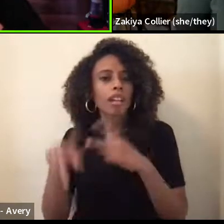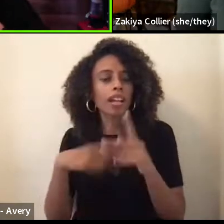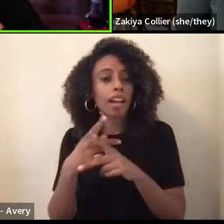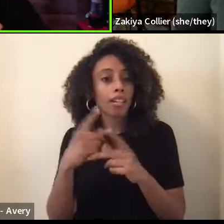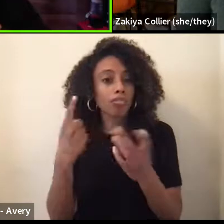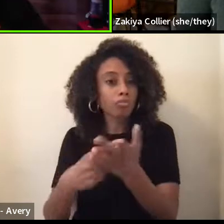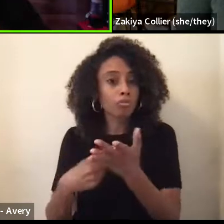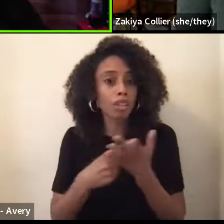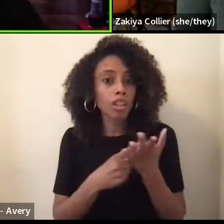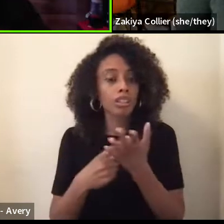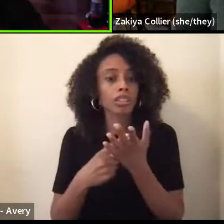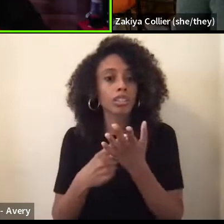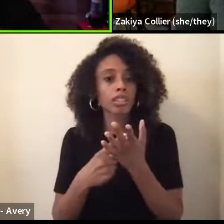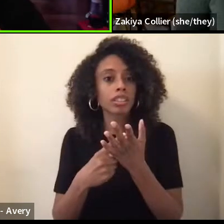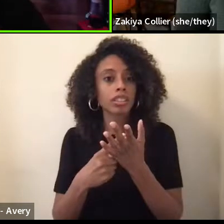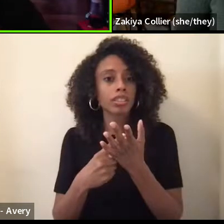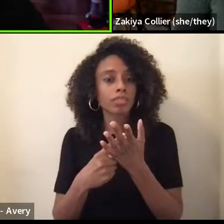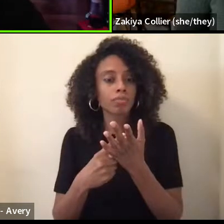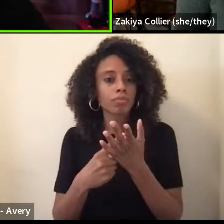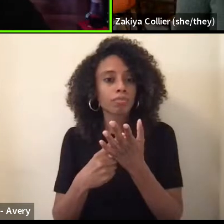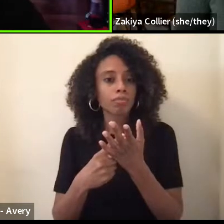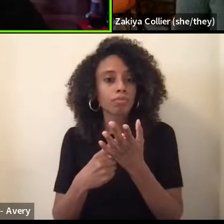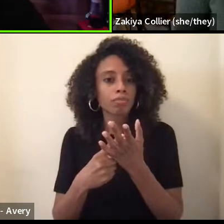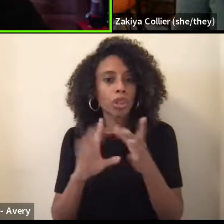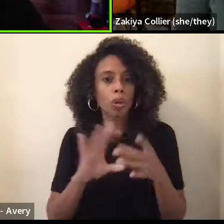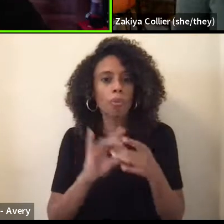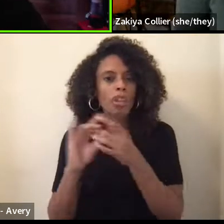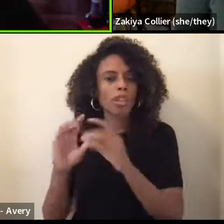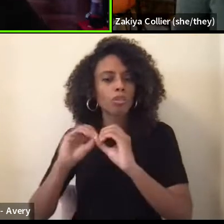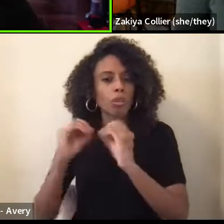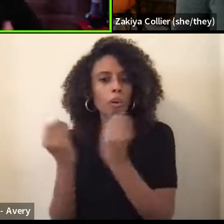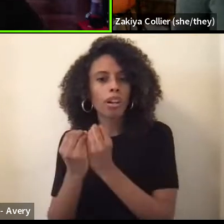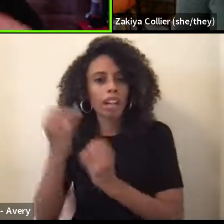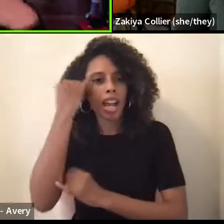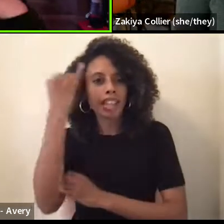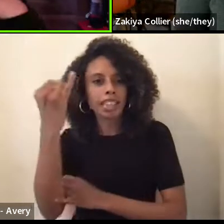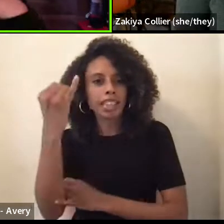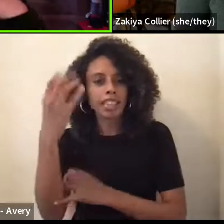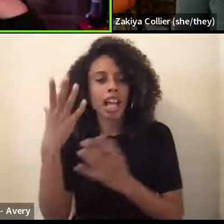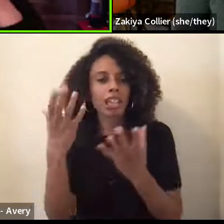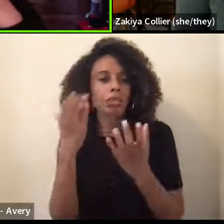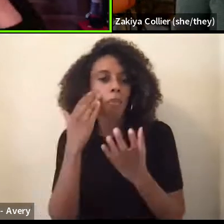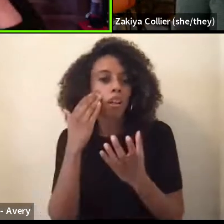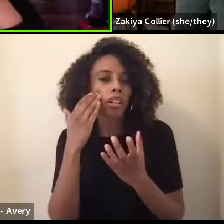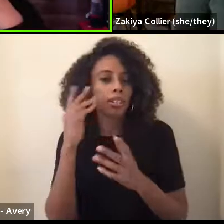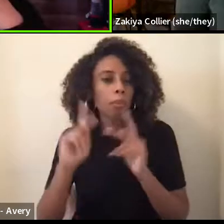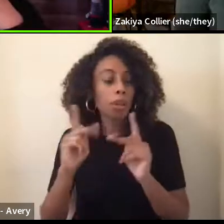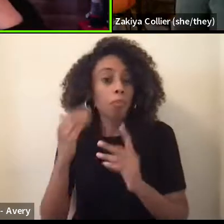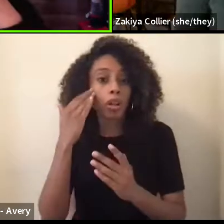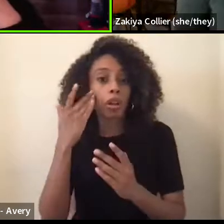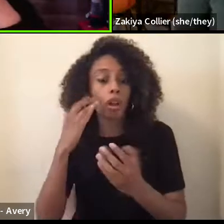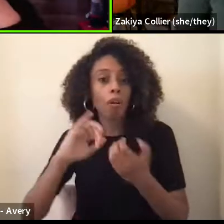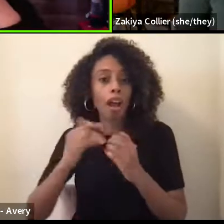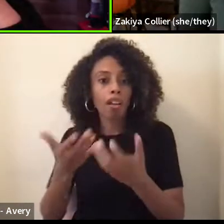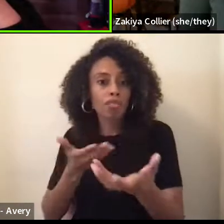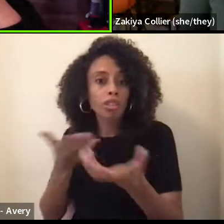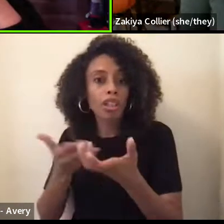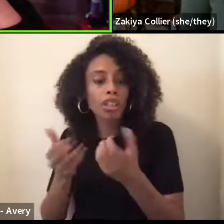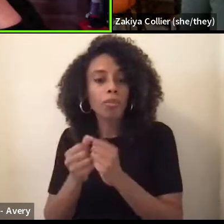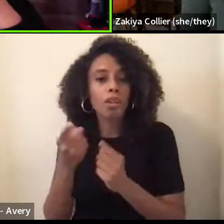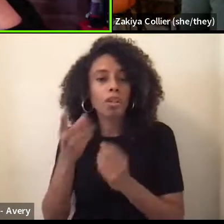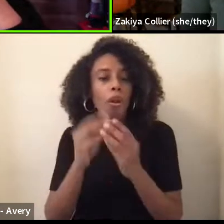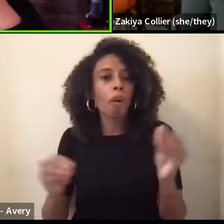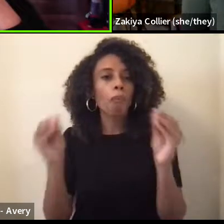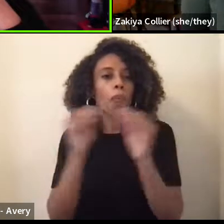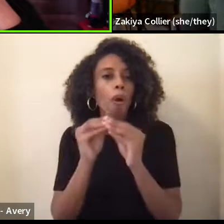regards to organizing ideas? Um, wanted to kind of get into there so that people can know how to engage with you more on these